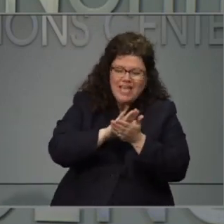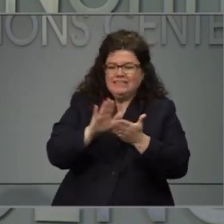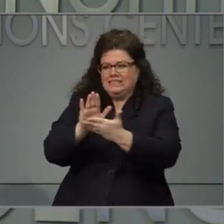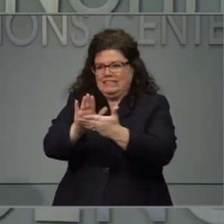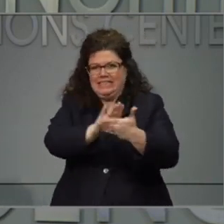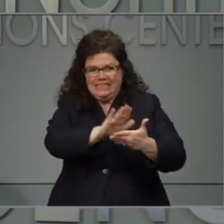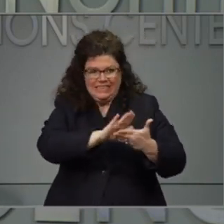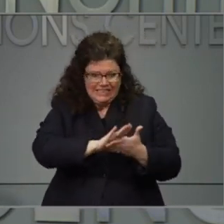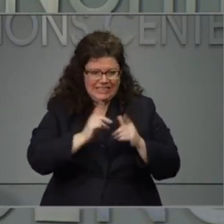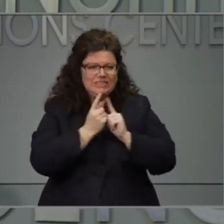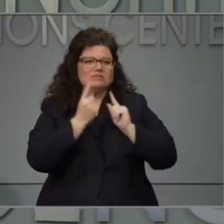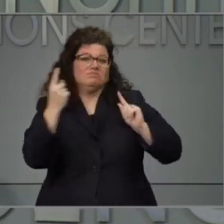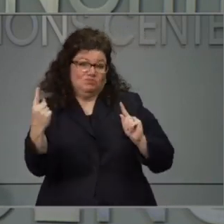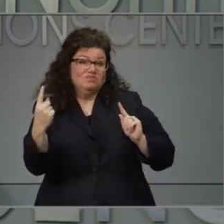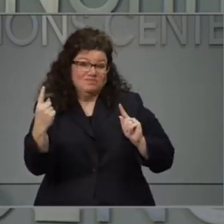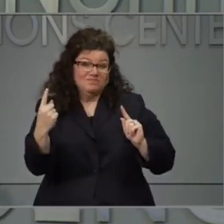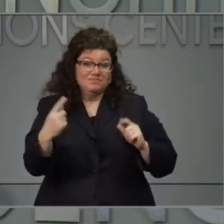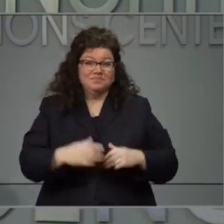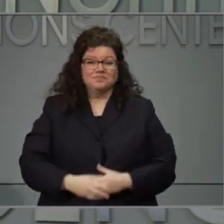Next question.